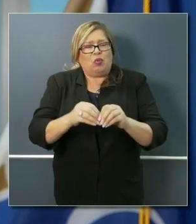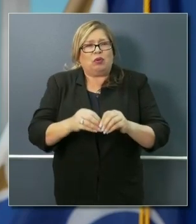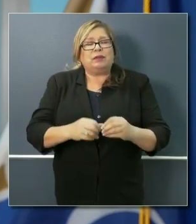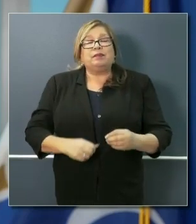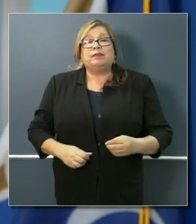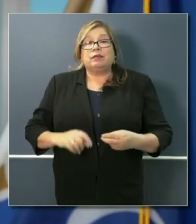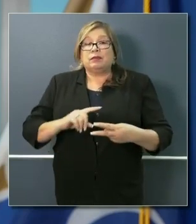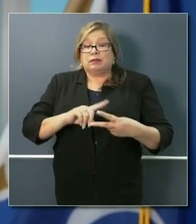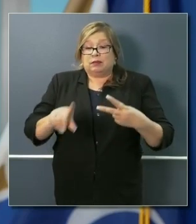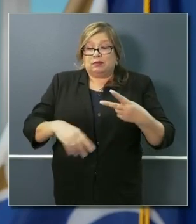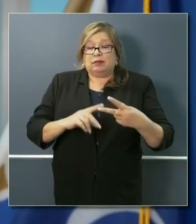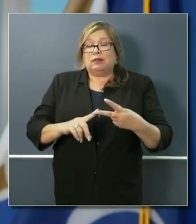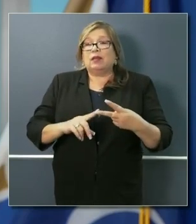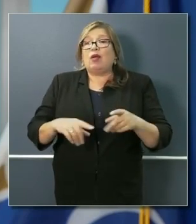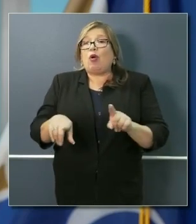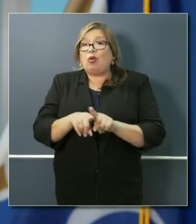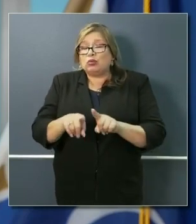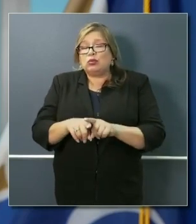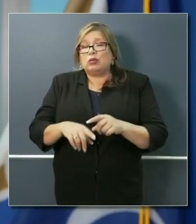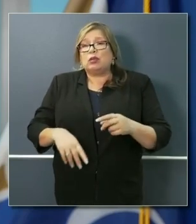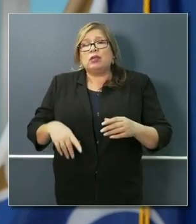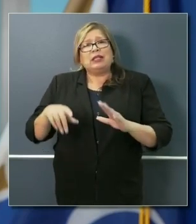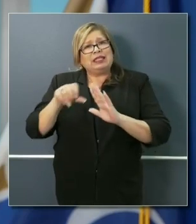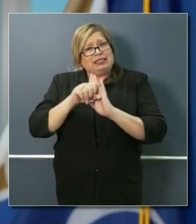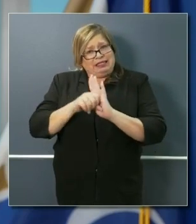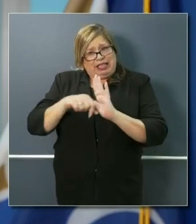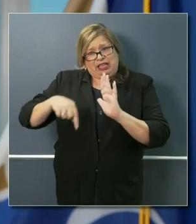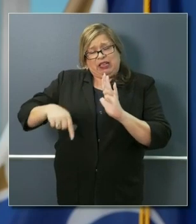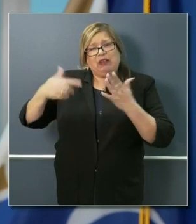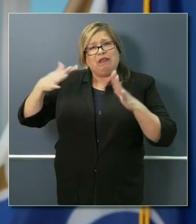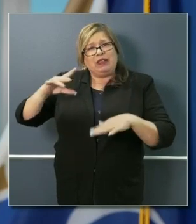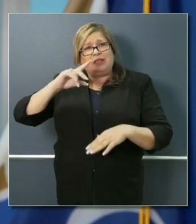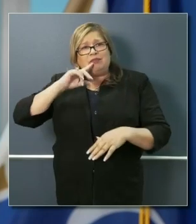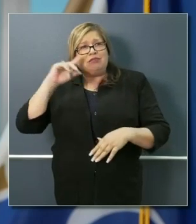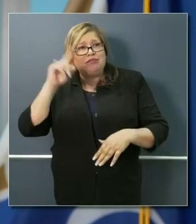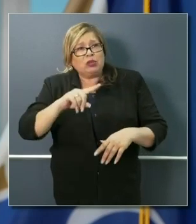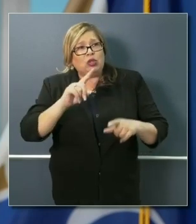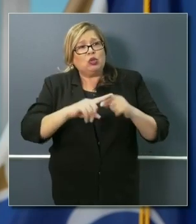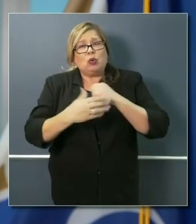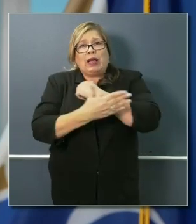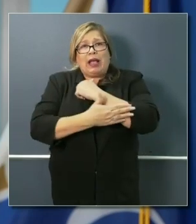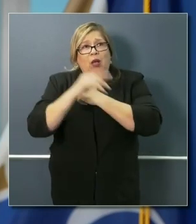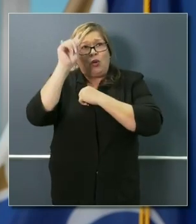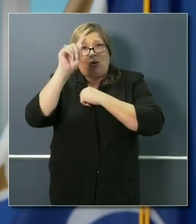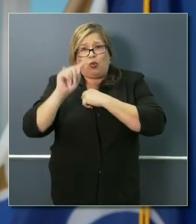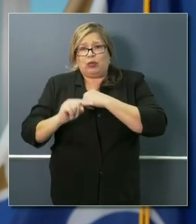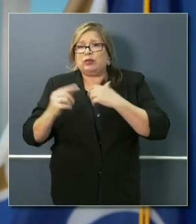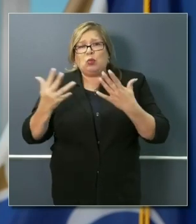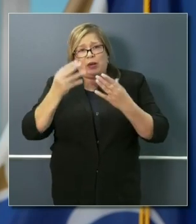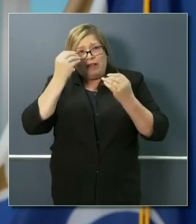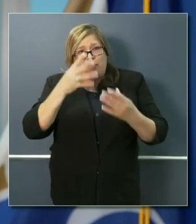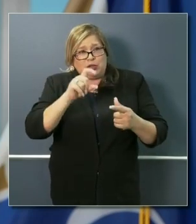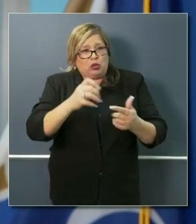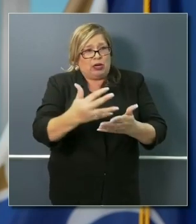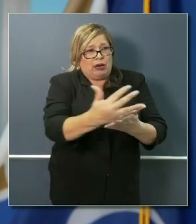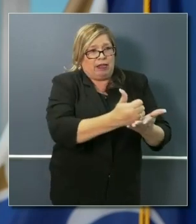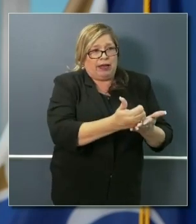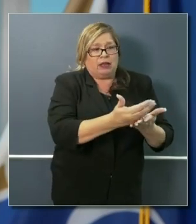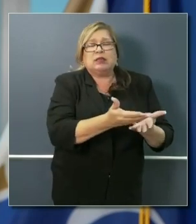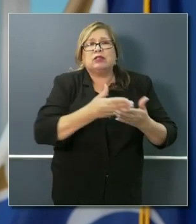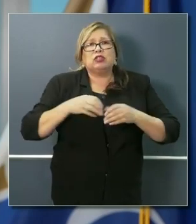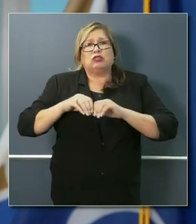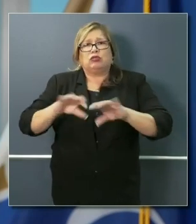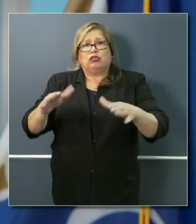state sent guidelines to counties about what data they should be collecting and sharing with the public when it comes to testing?